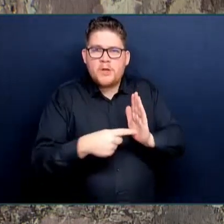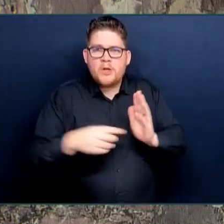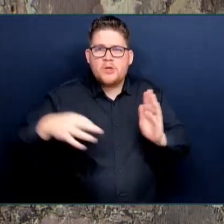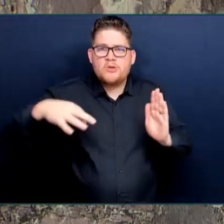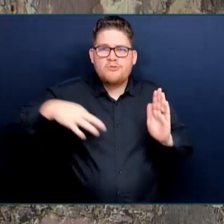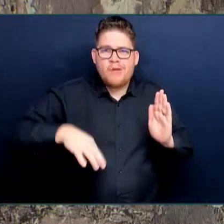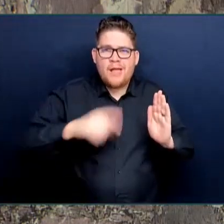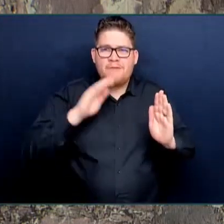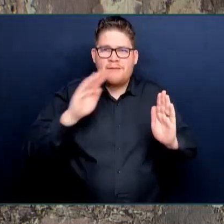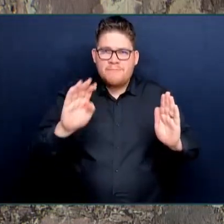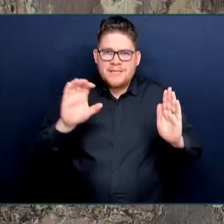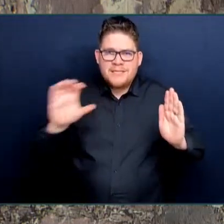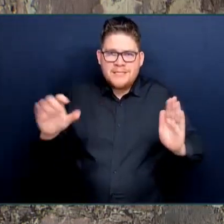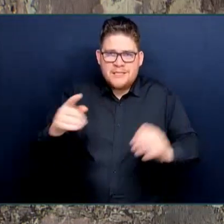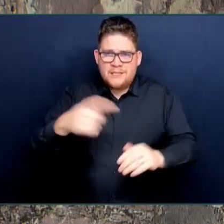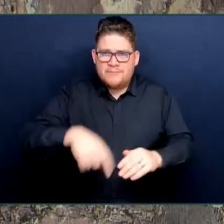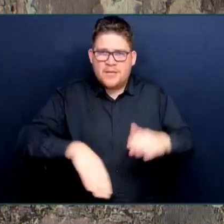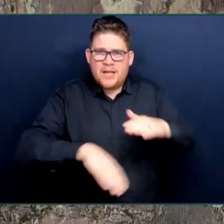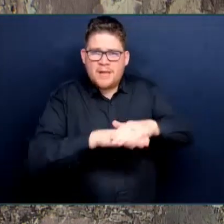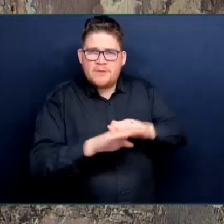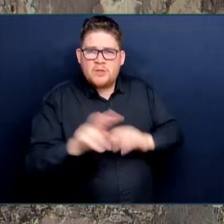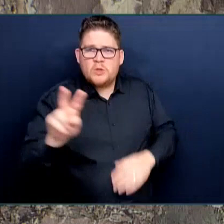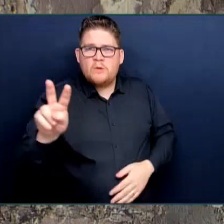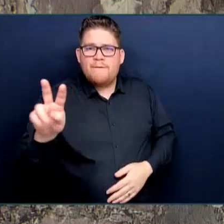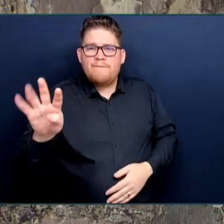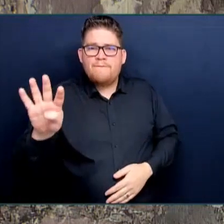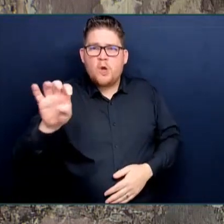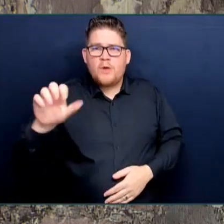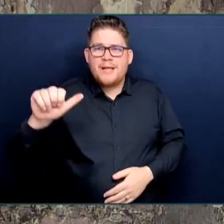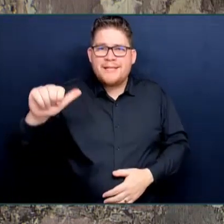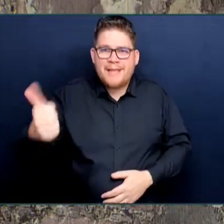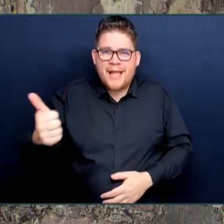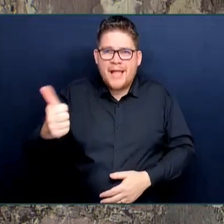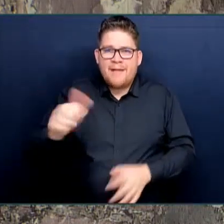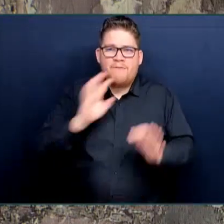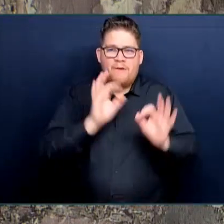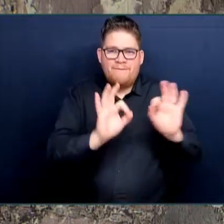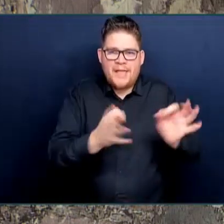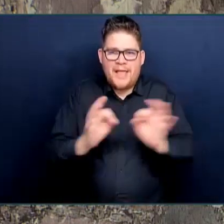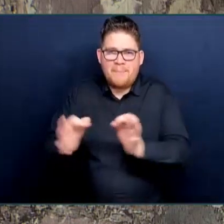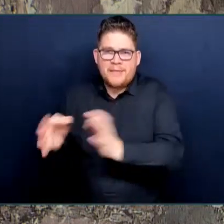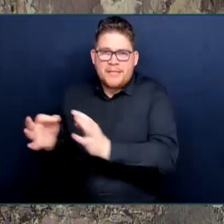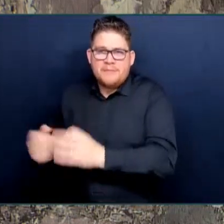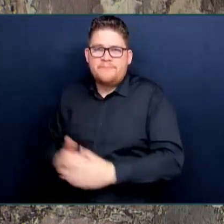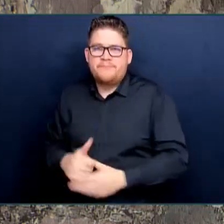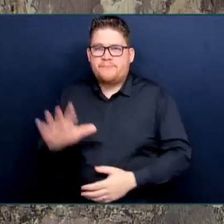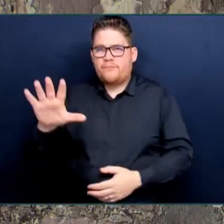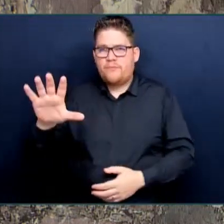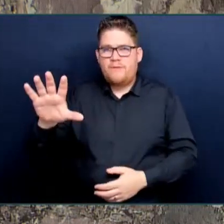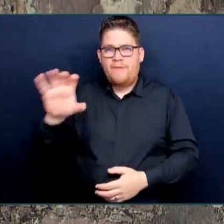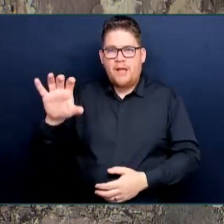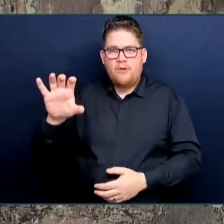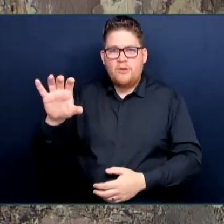and $500 million to stabilize B.C. ferry fares in the face of rising costs.